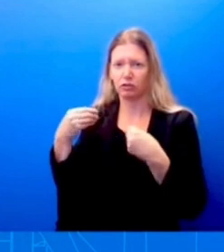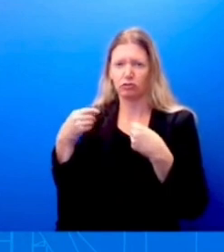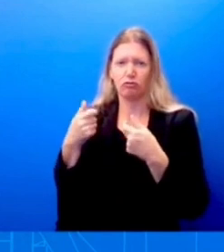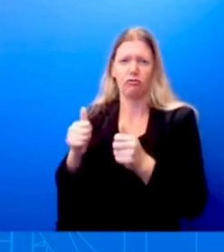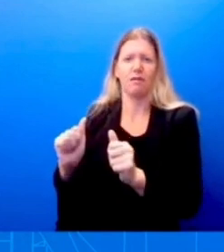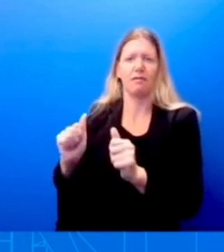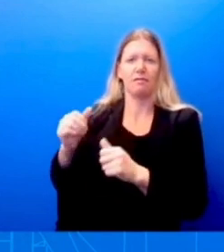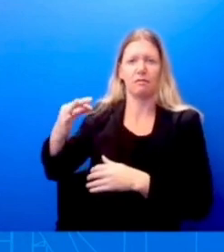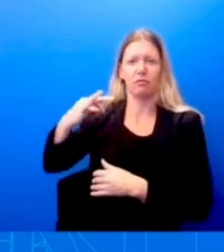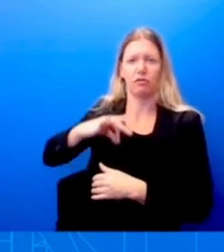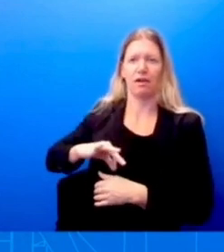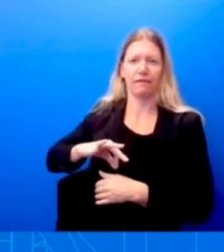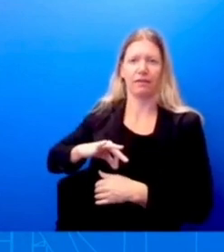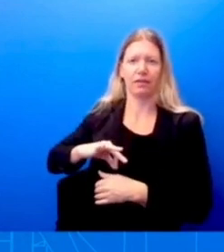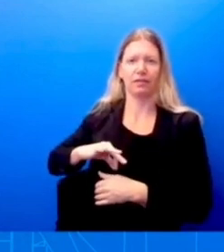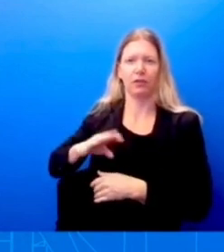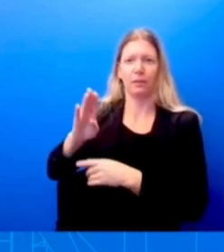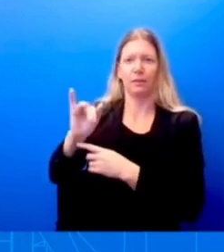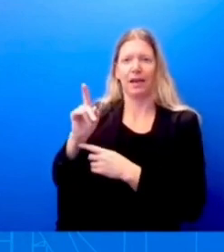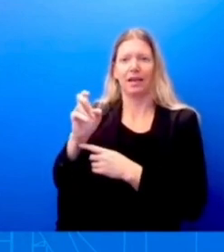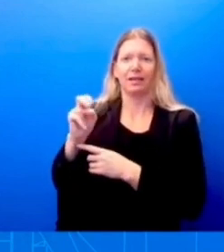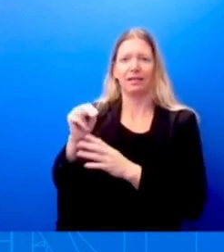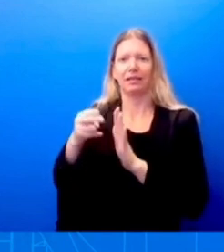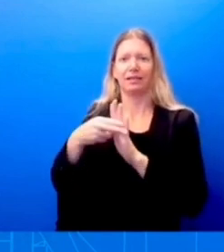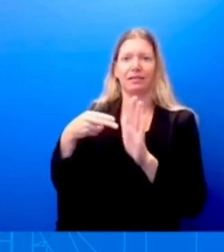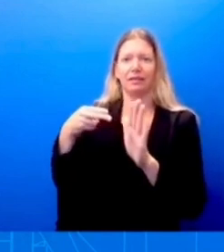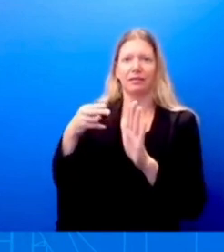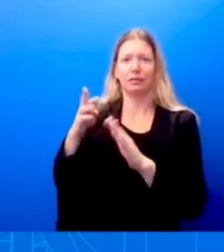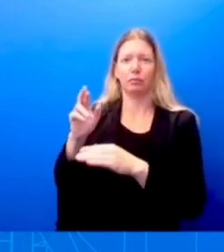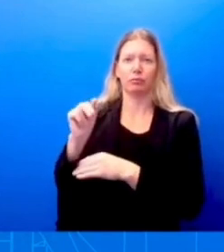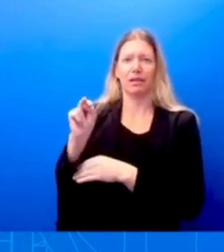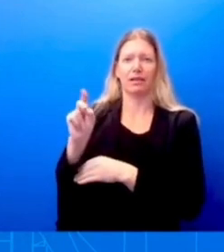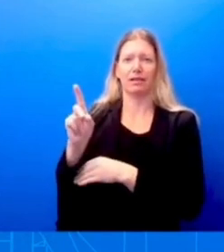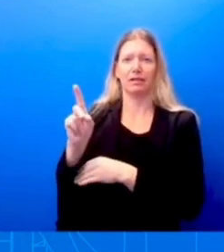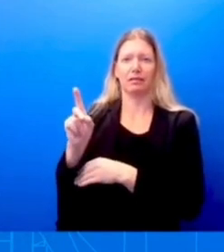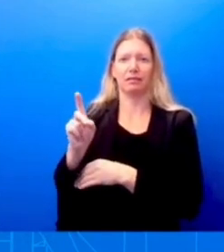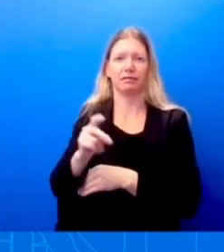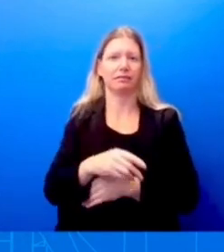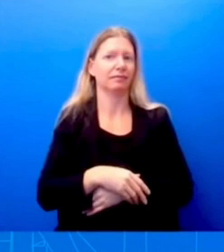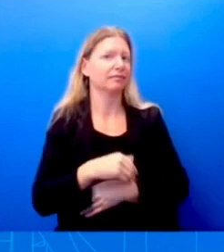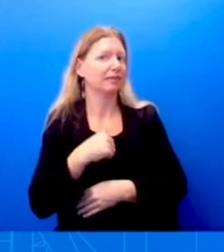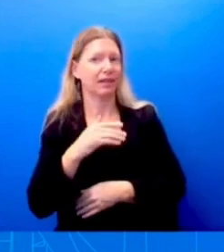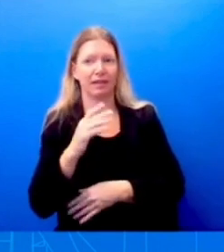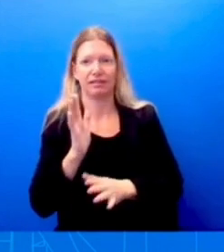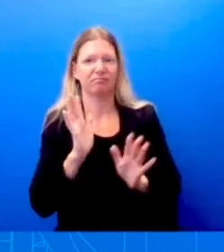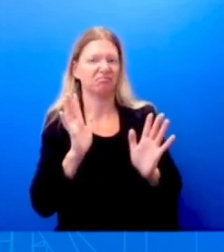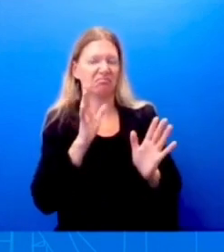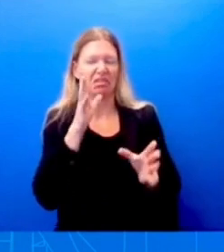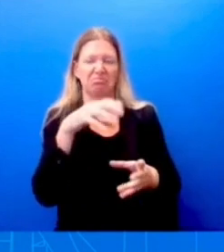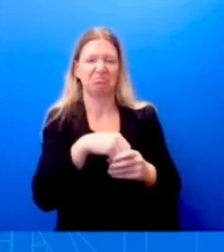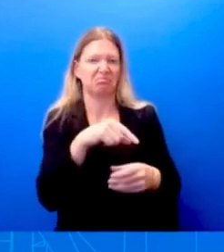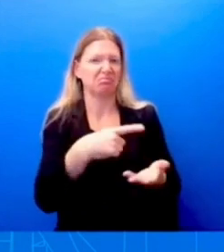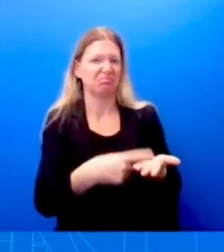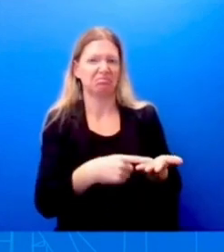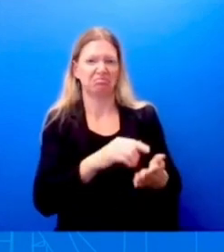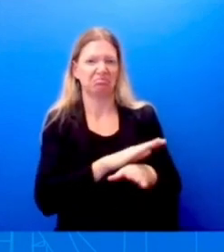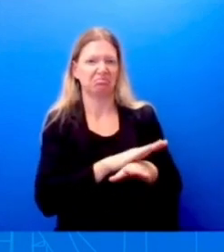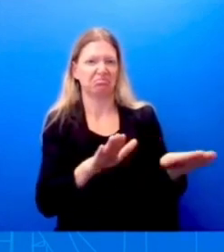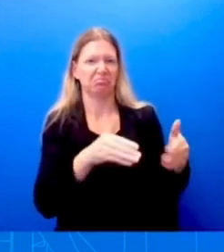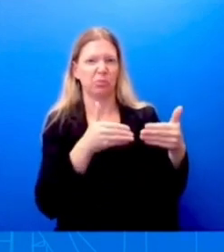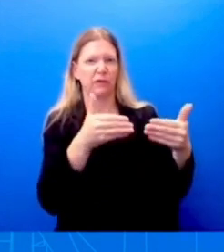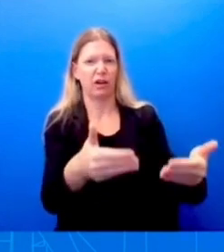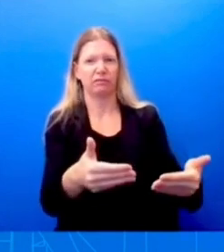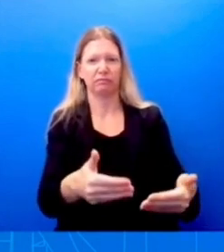I'm going to get into it from here. I'm not going to get into it from here. We're going to move on. Go ahead. Thanks. Um, I have a question. First of all,